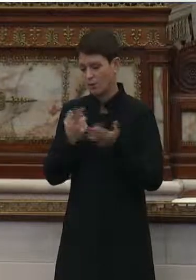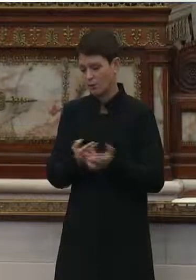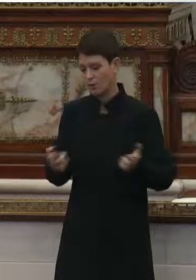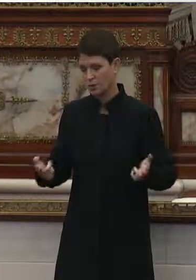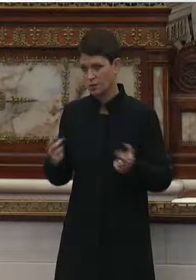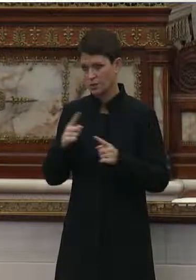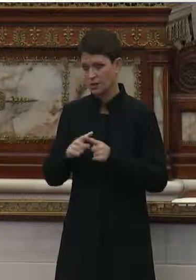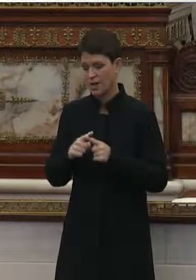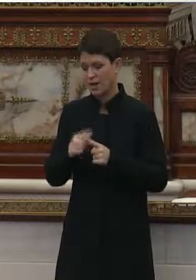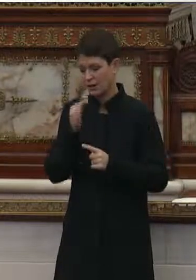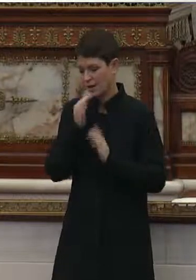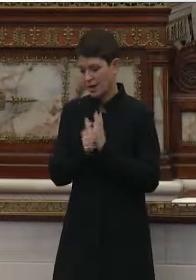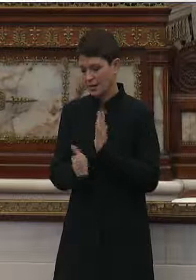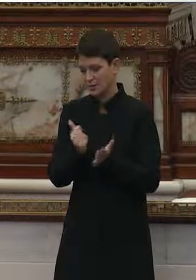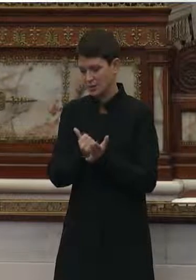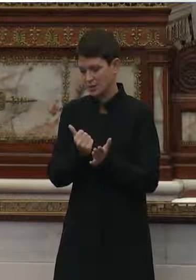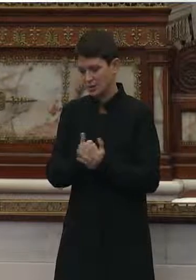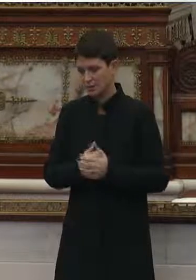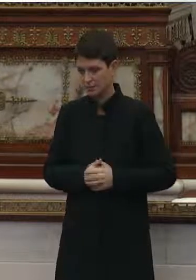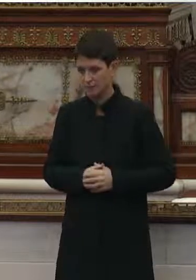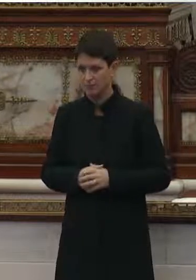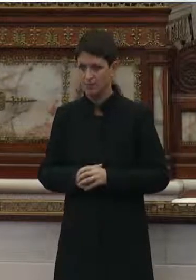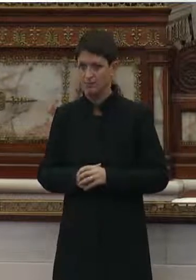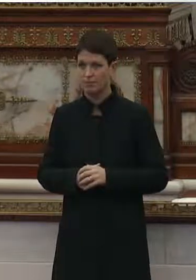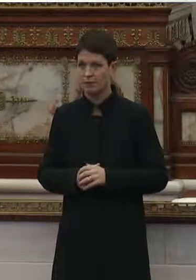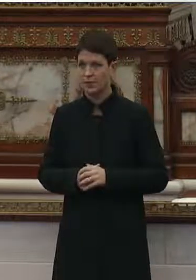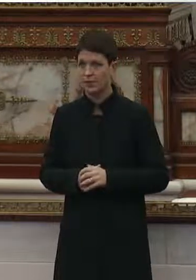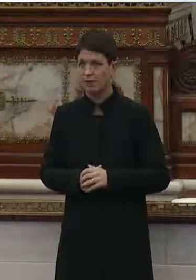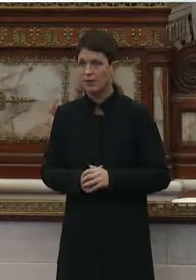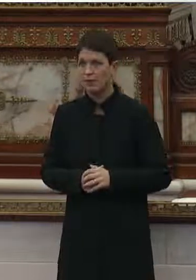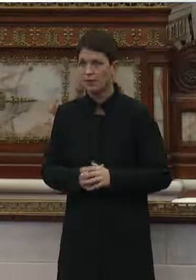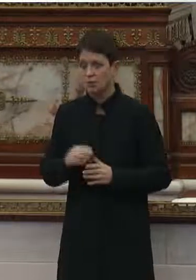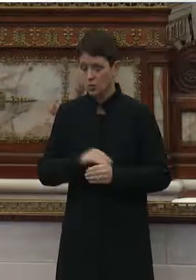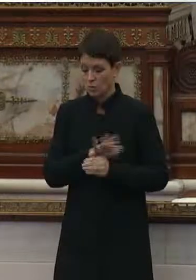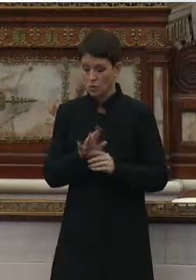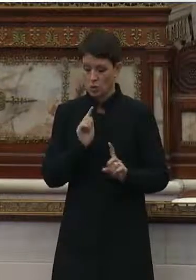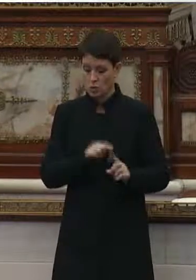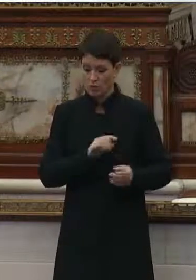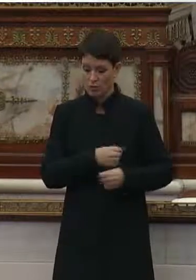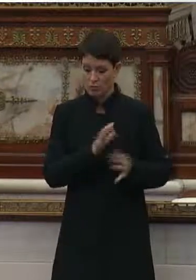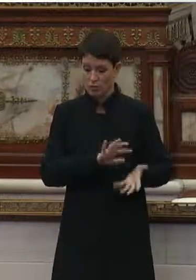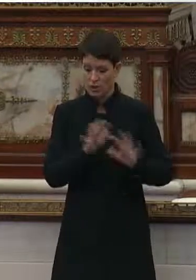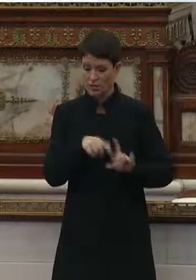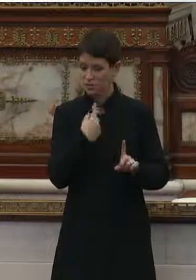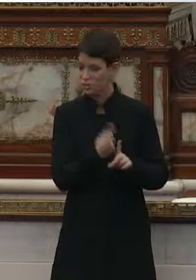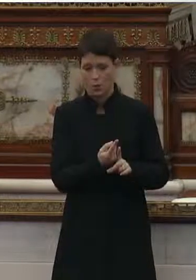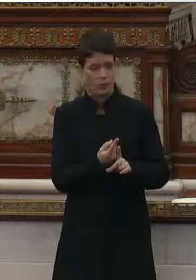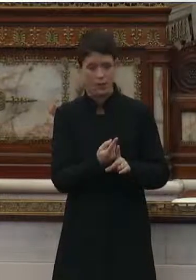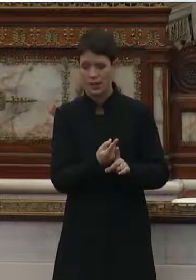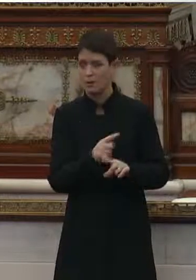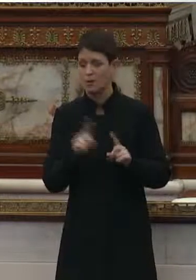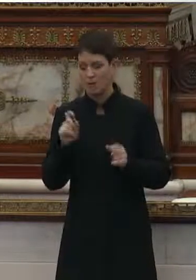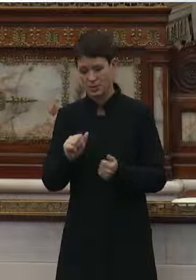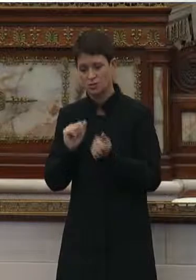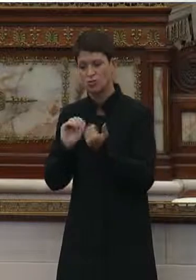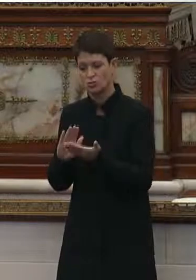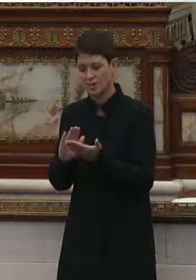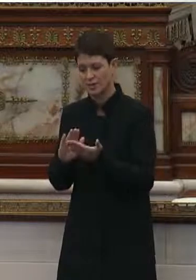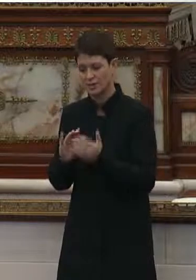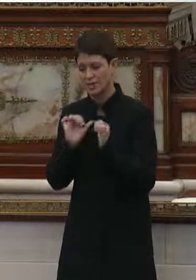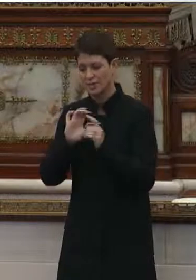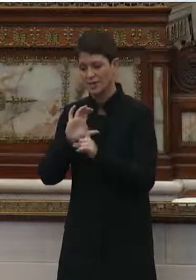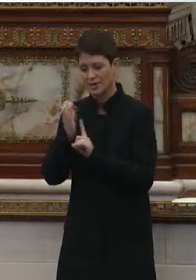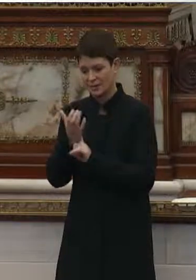and expertise. So we must not only address the COVID crisis, but we must also address the